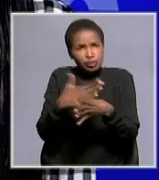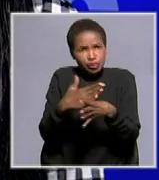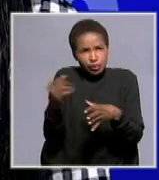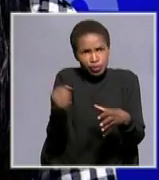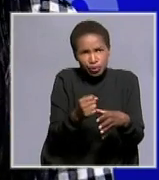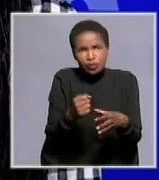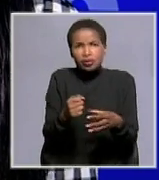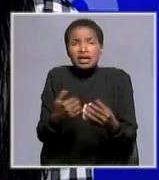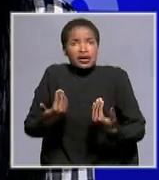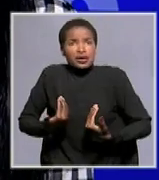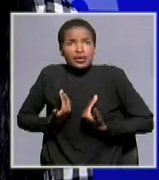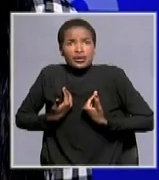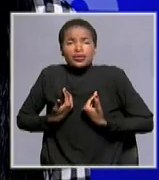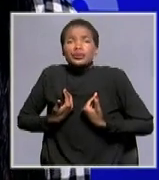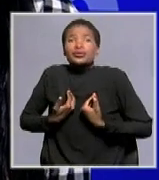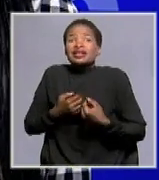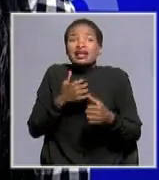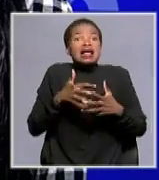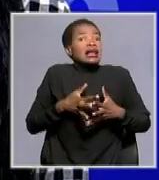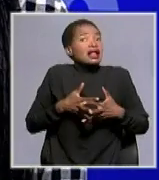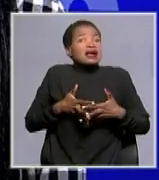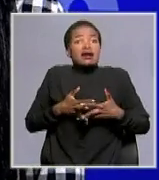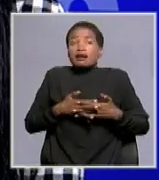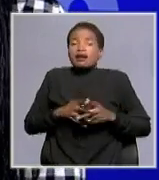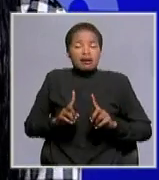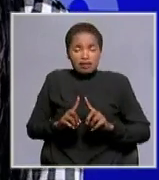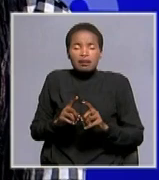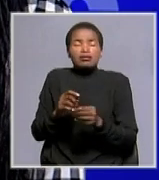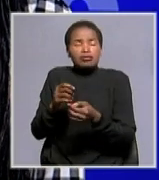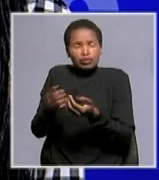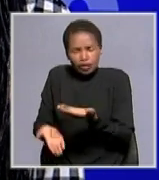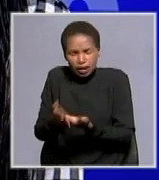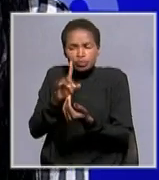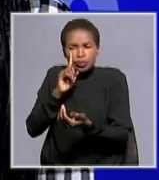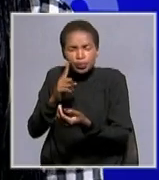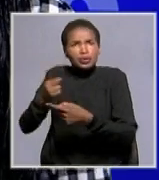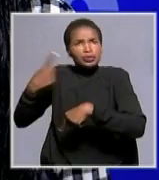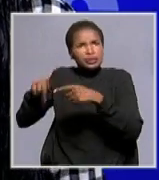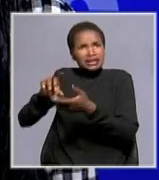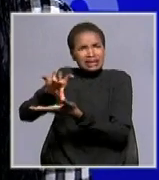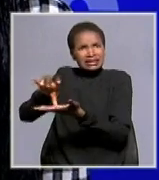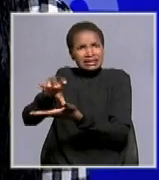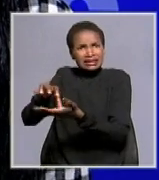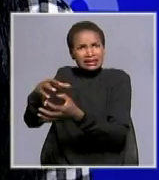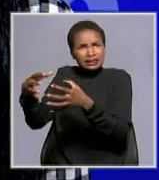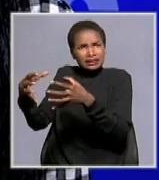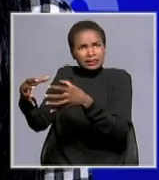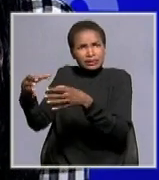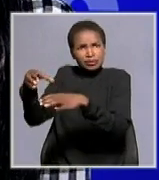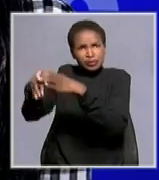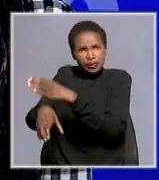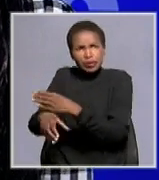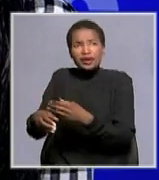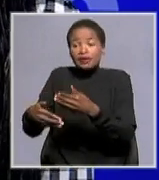be the youth will be busy doing something instead of just staying at home seated and doing nothing and then recovery of